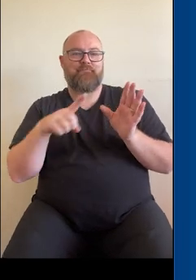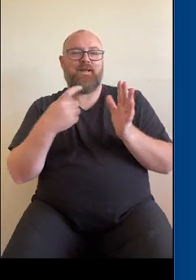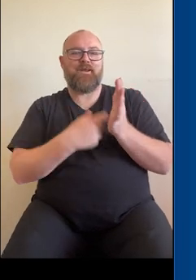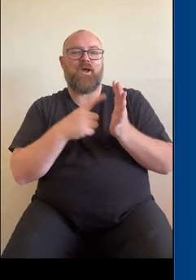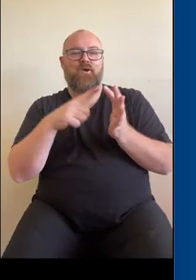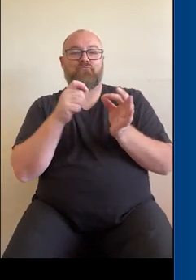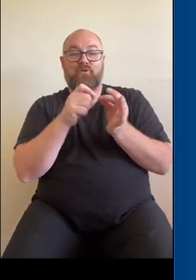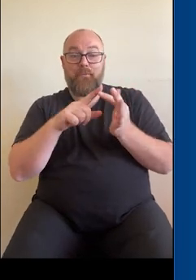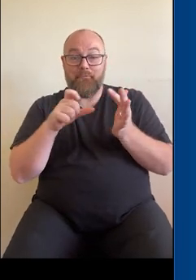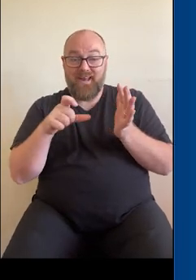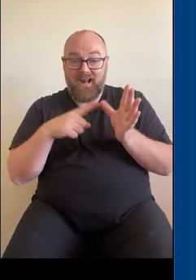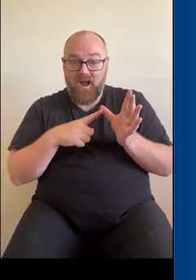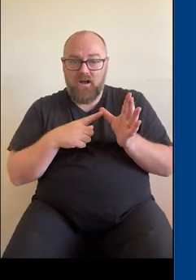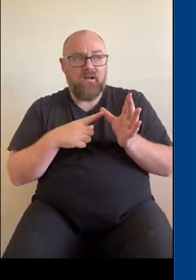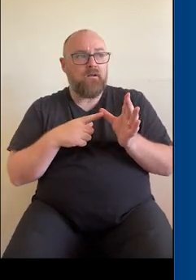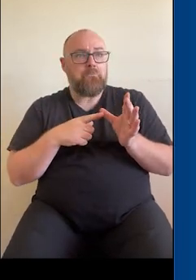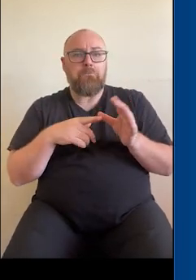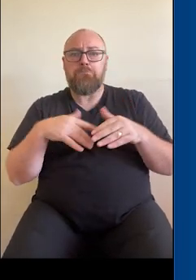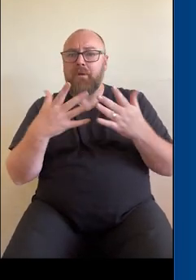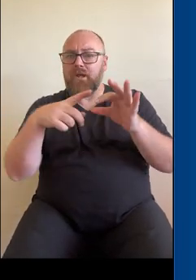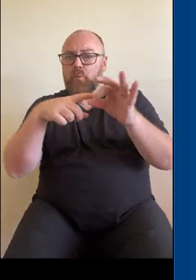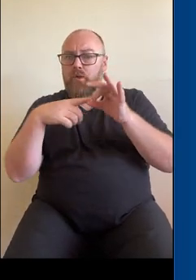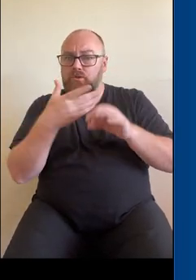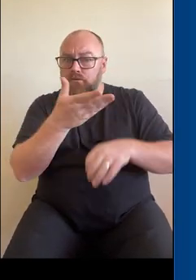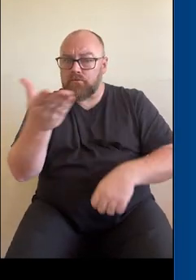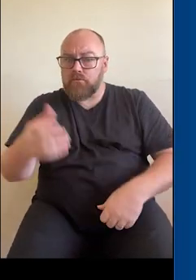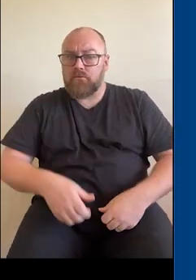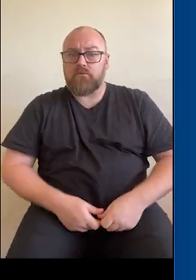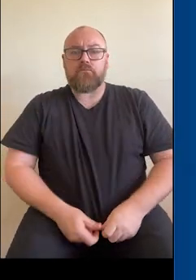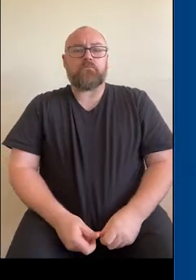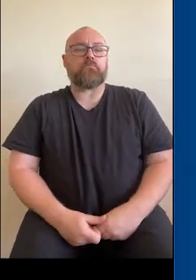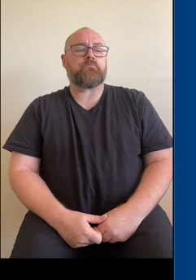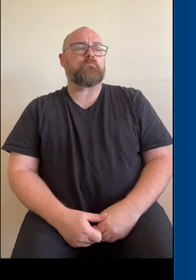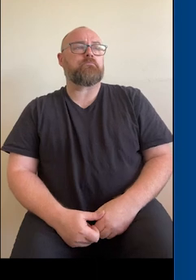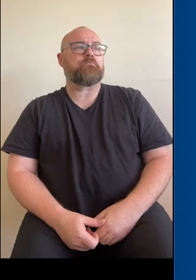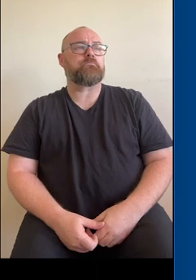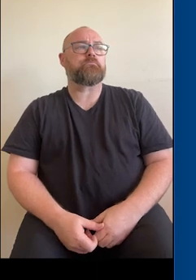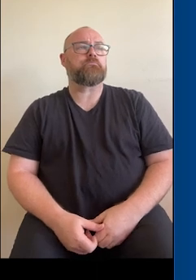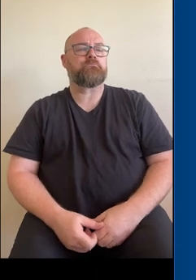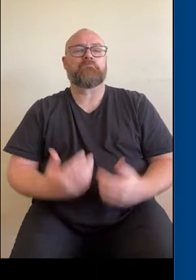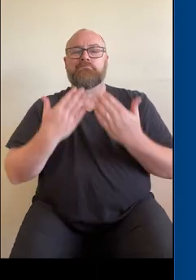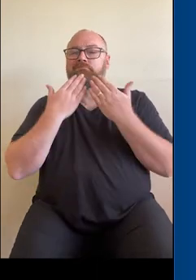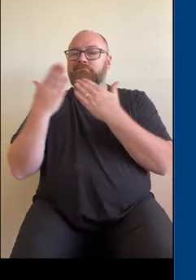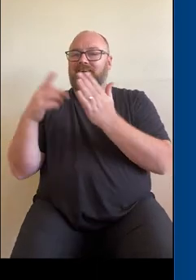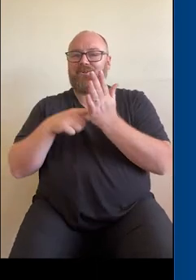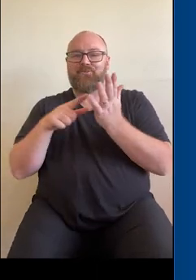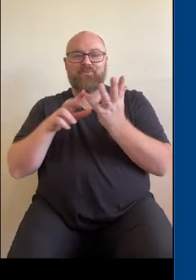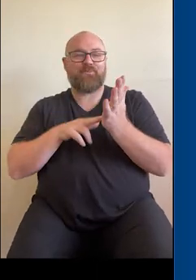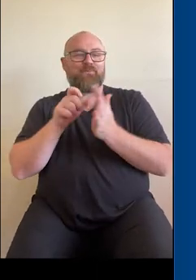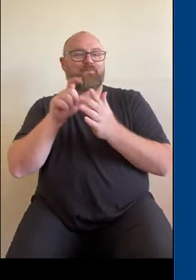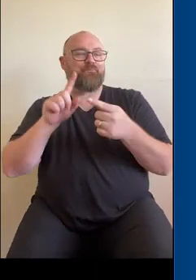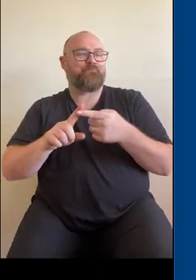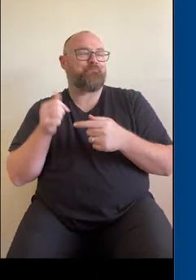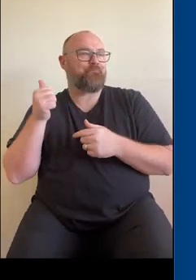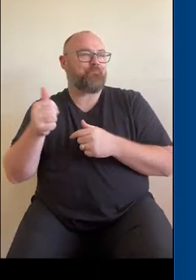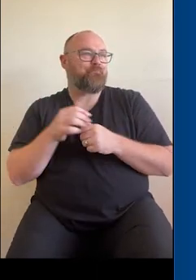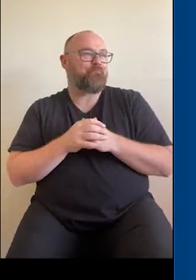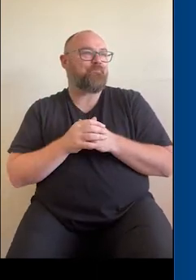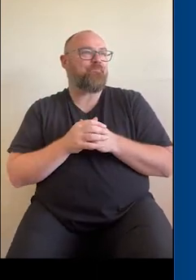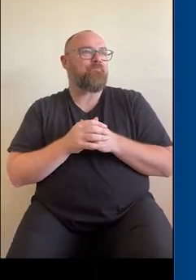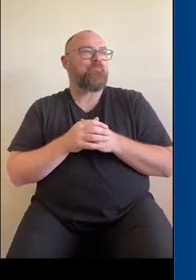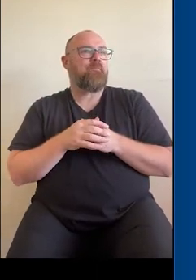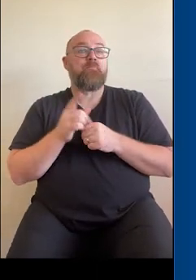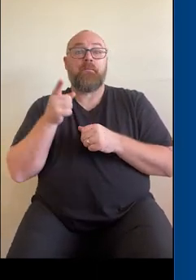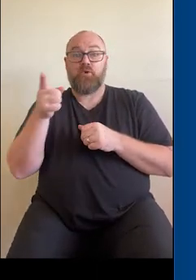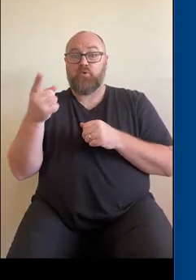Do we have any questions? Cathy Wray Thanks so much, Tunde. That was fantastic. I might get